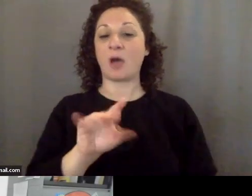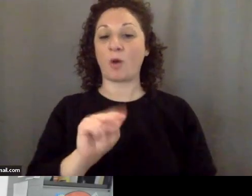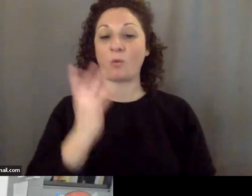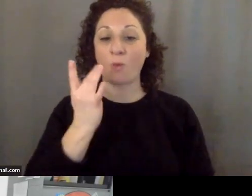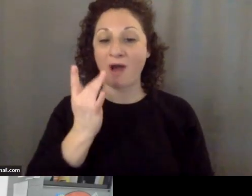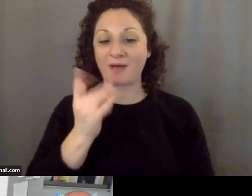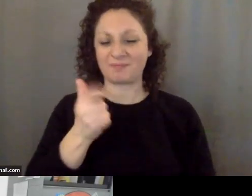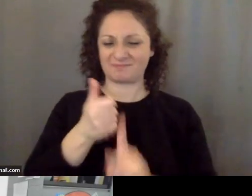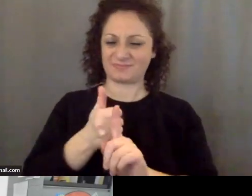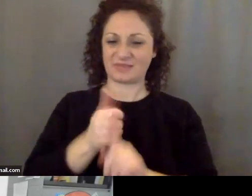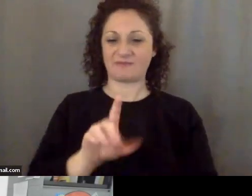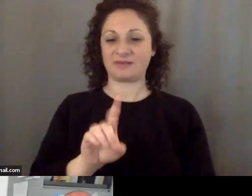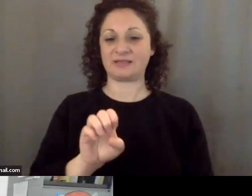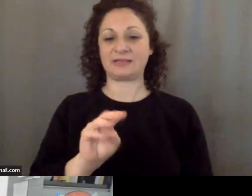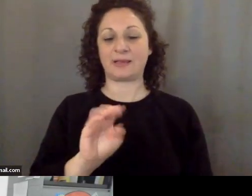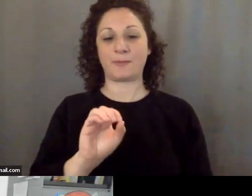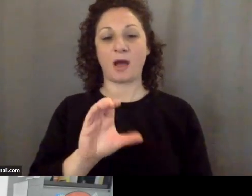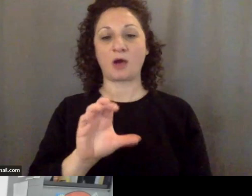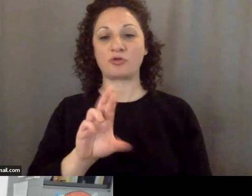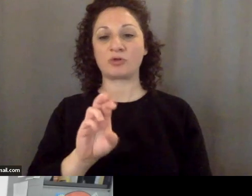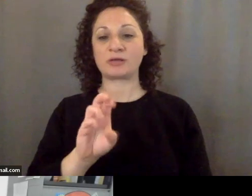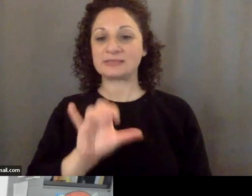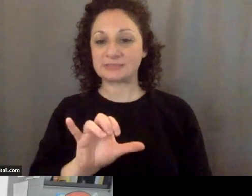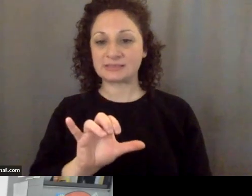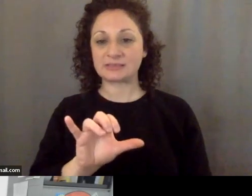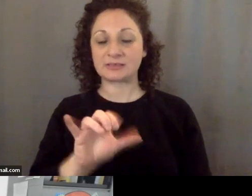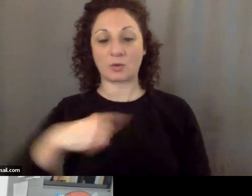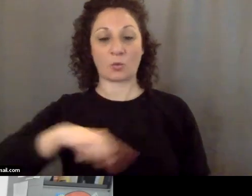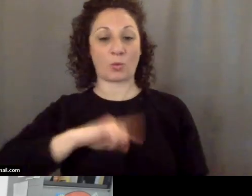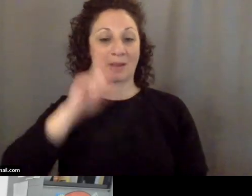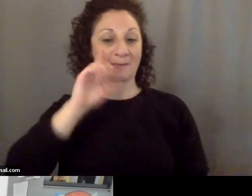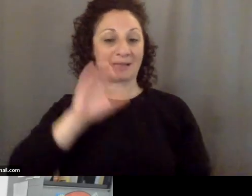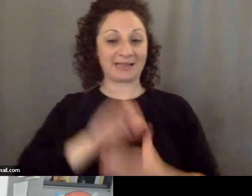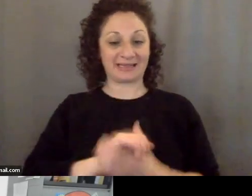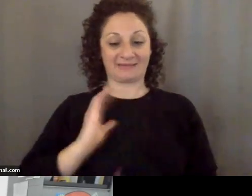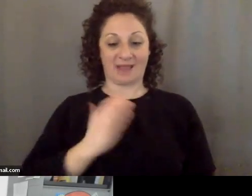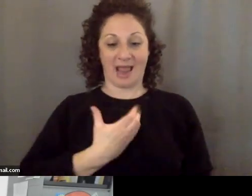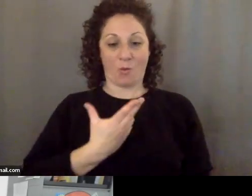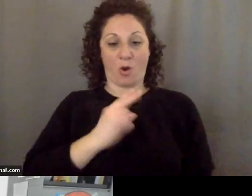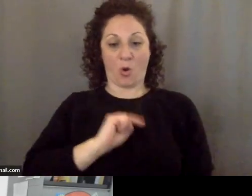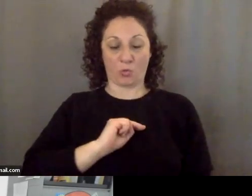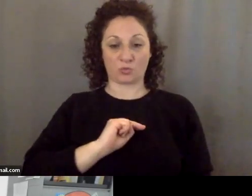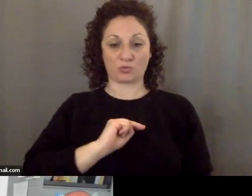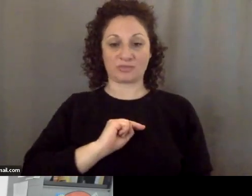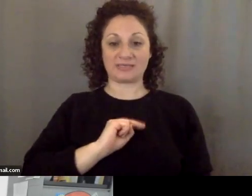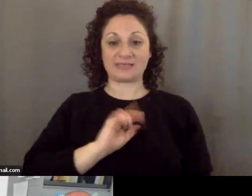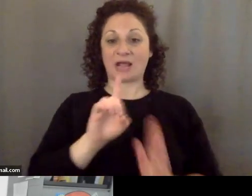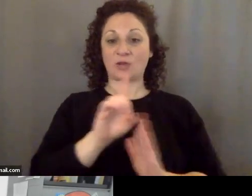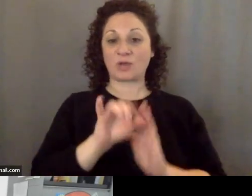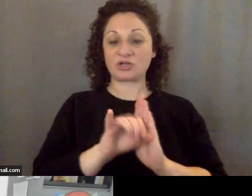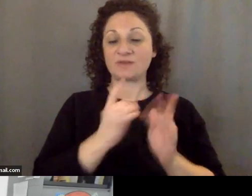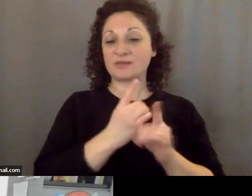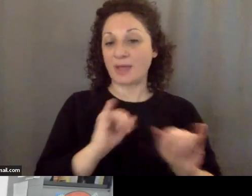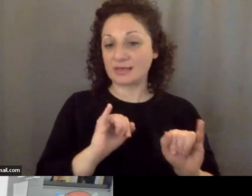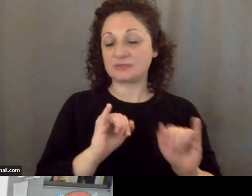because we believe it's in our own declaration of independence it's in our Woodrow Wilson 17